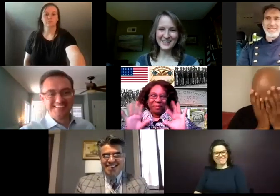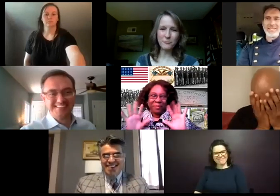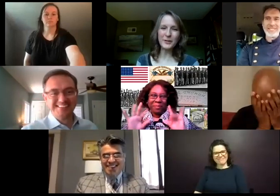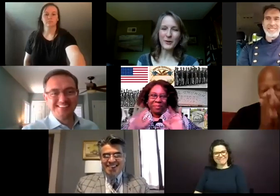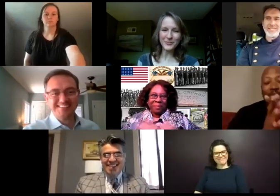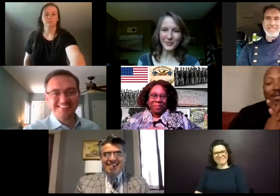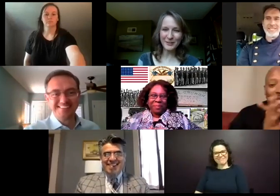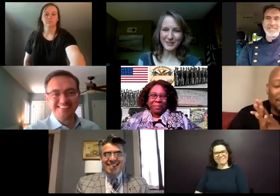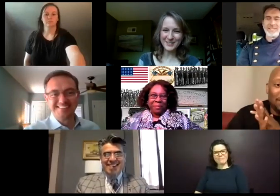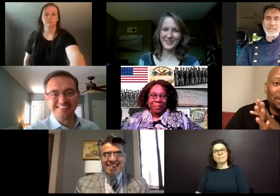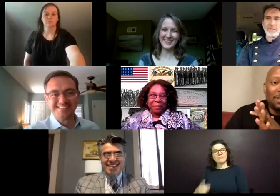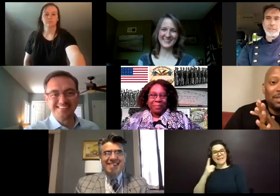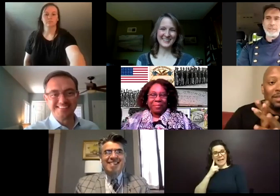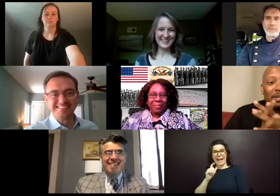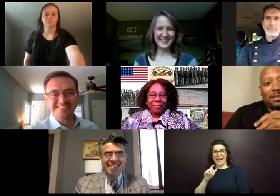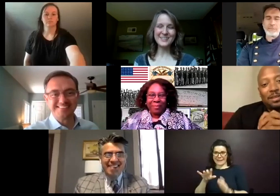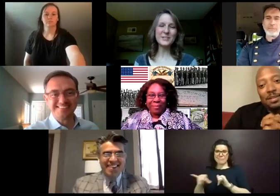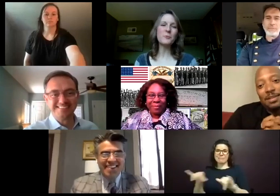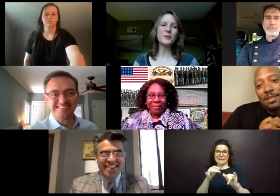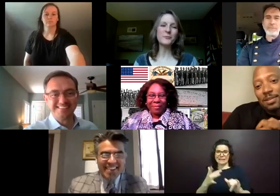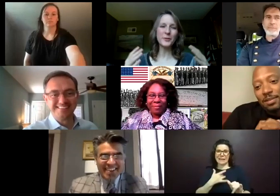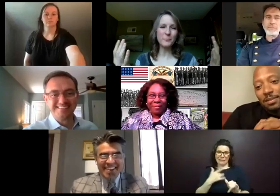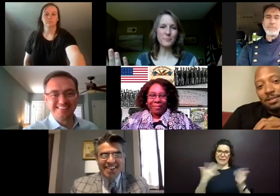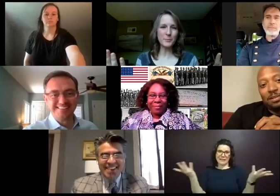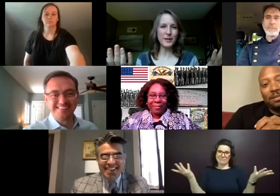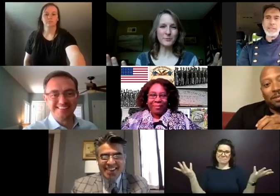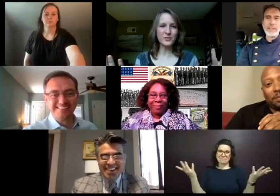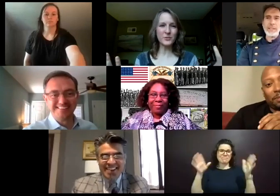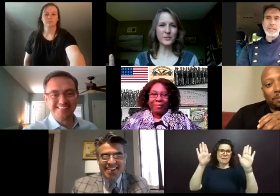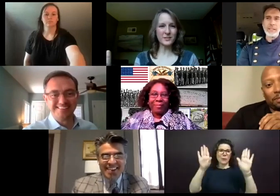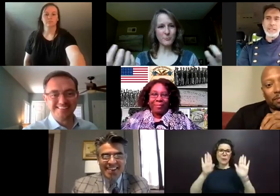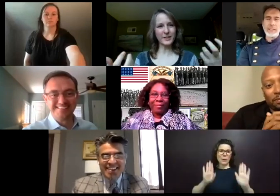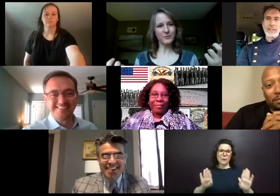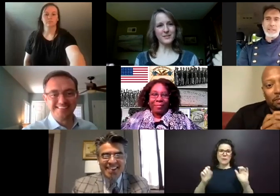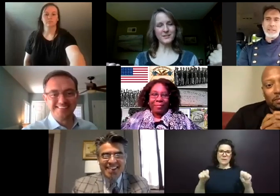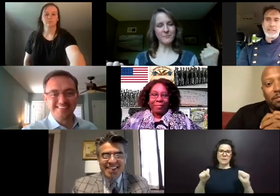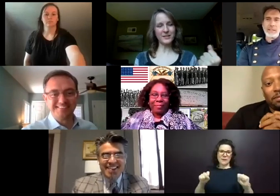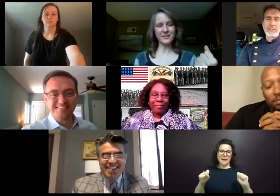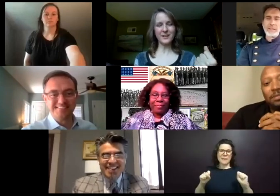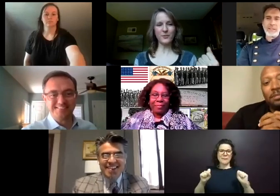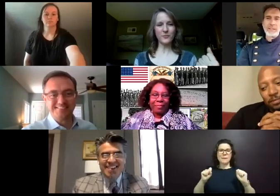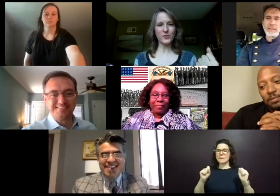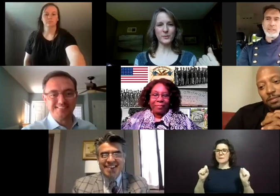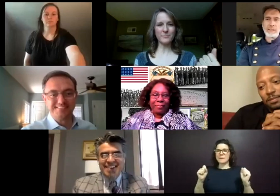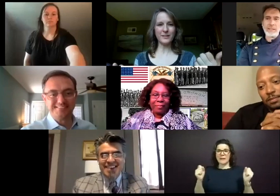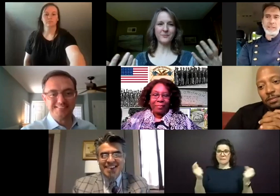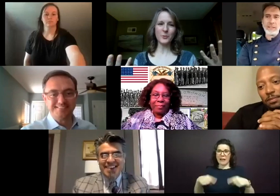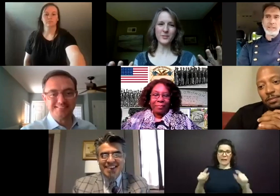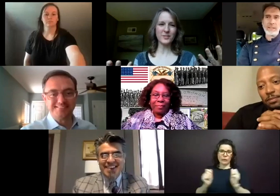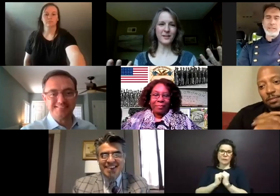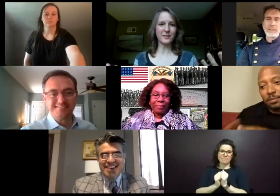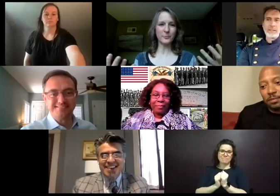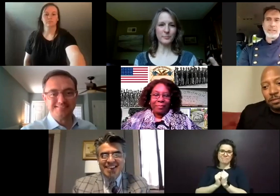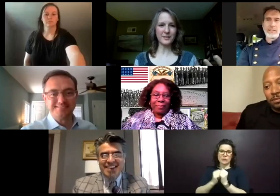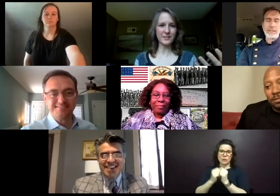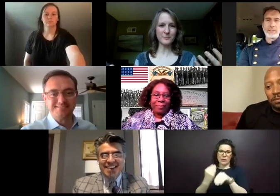I think we all feel that way, Dwayne. This is wonderful that we're able to do this and bring everybody together virtually, but